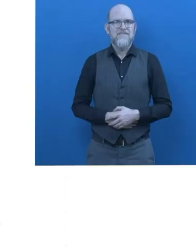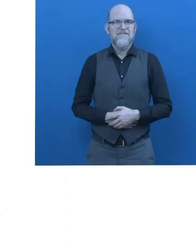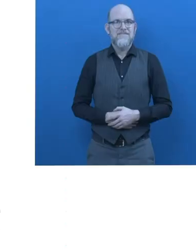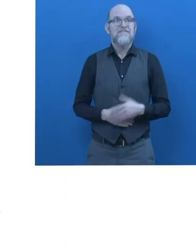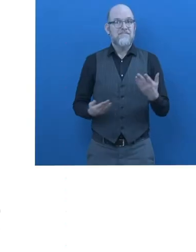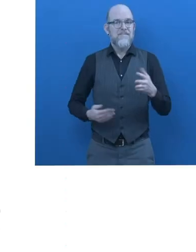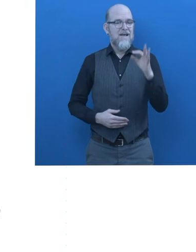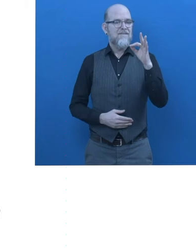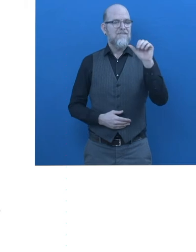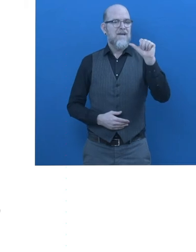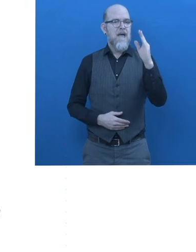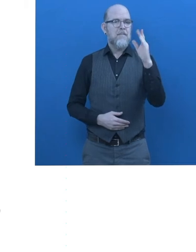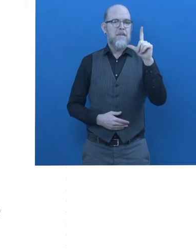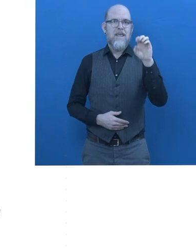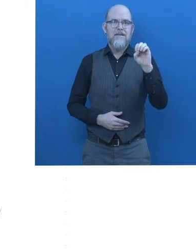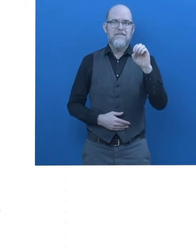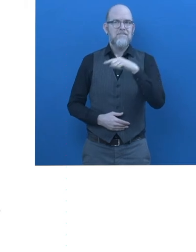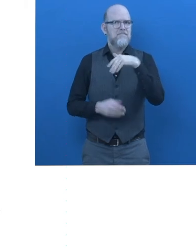What is Fable about?